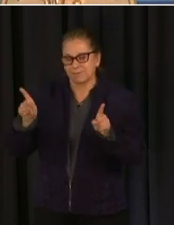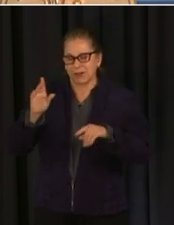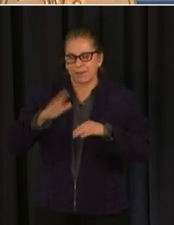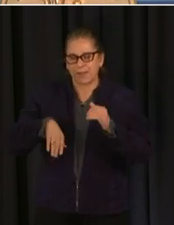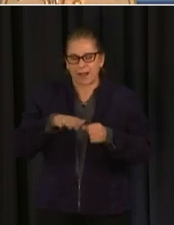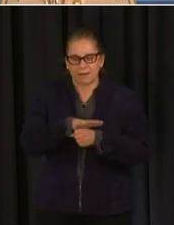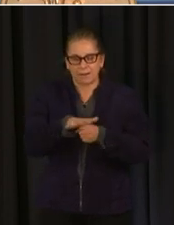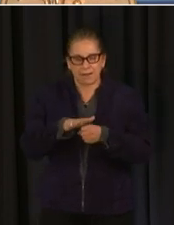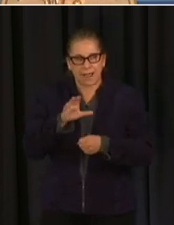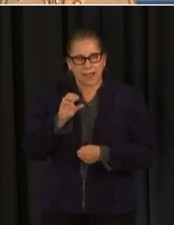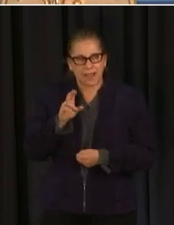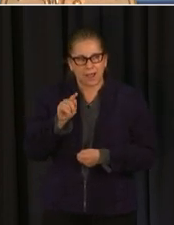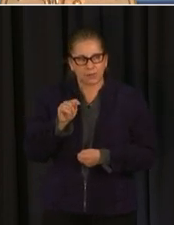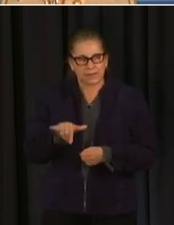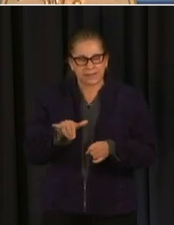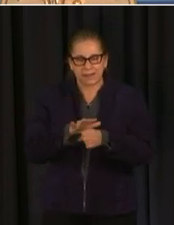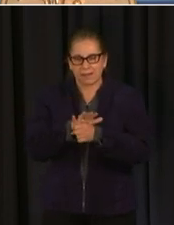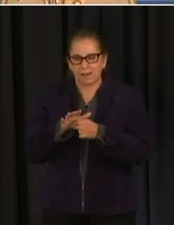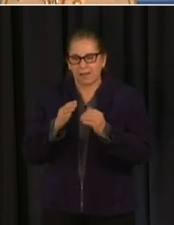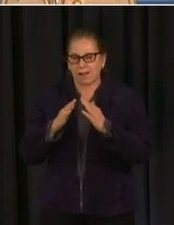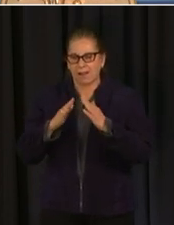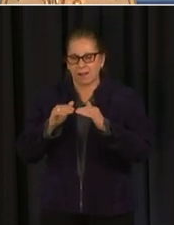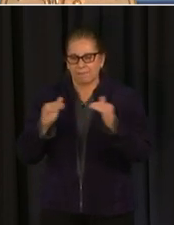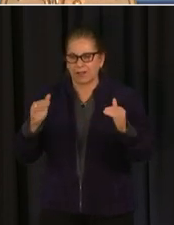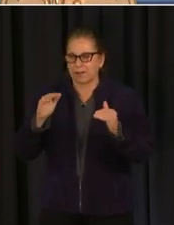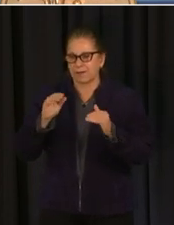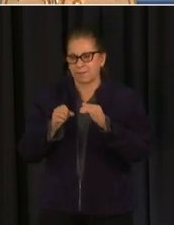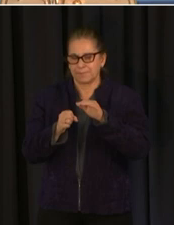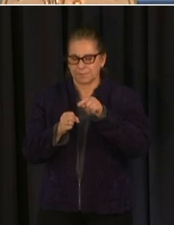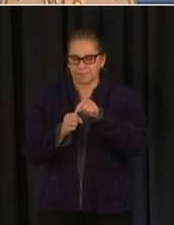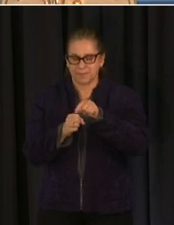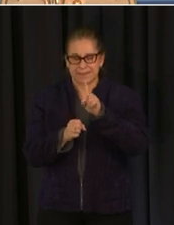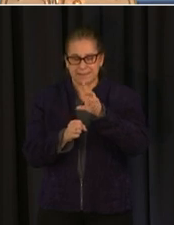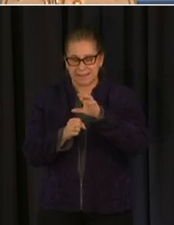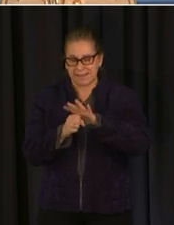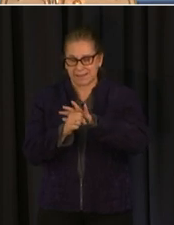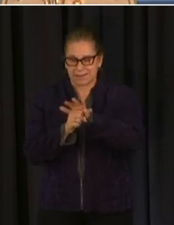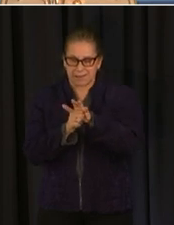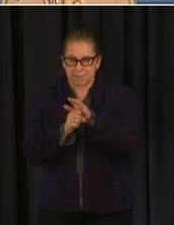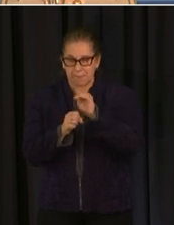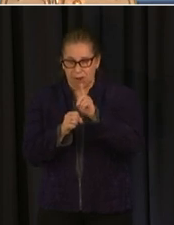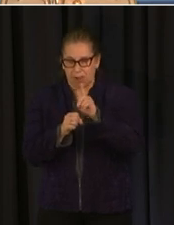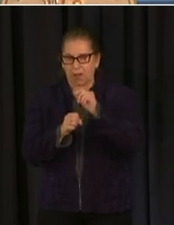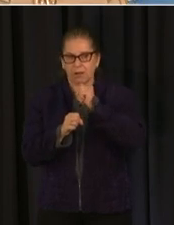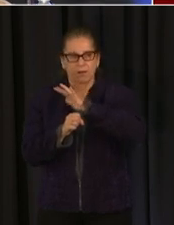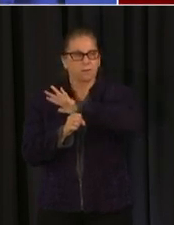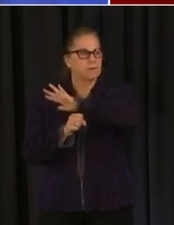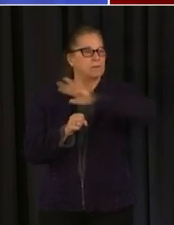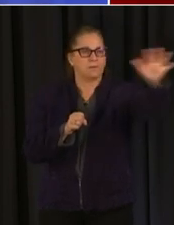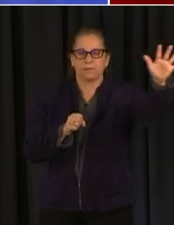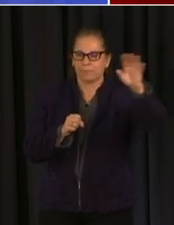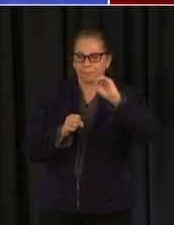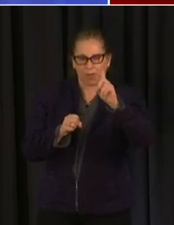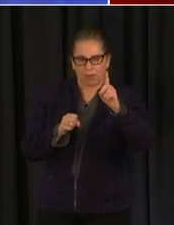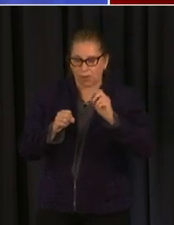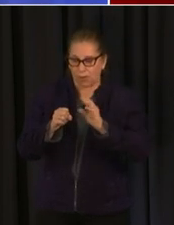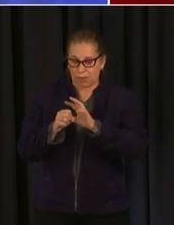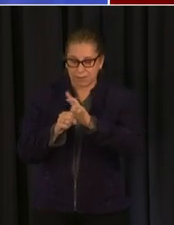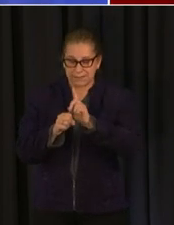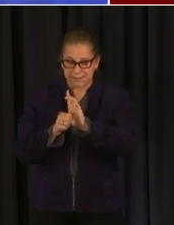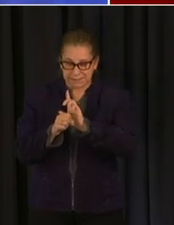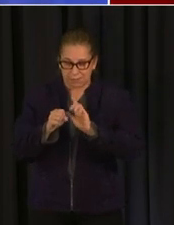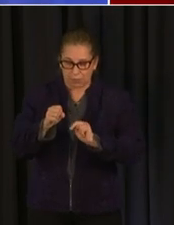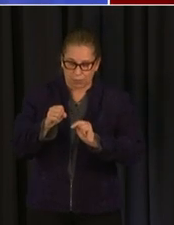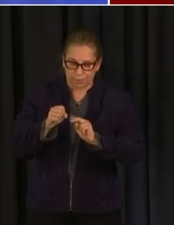yes yes ma'am as daily uh covet rates uh continue to